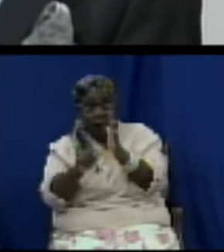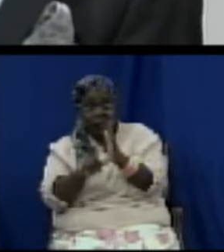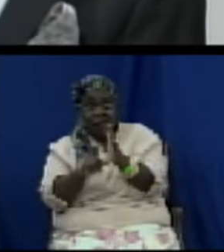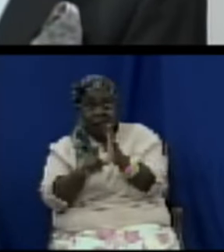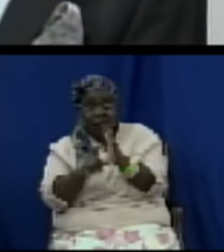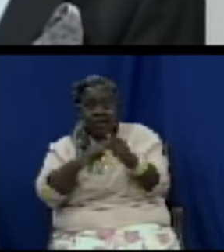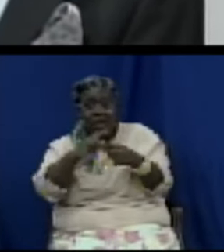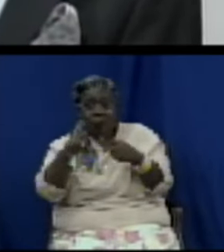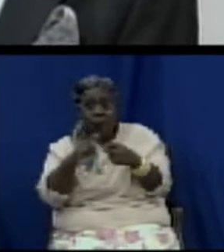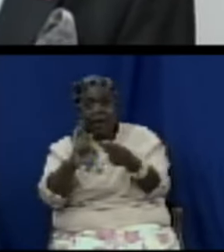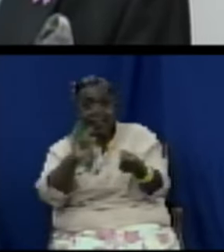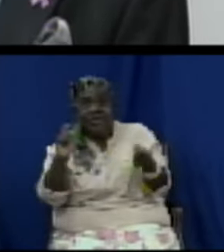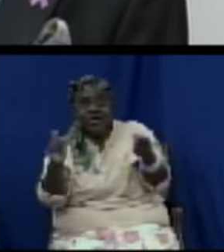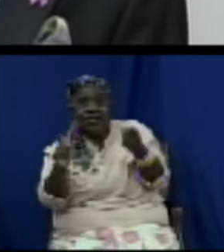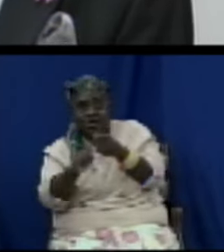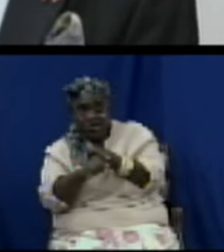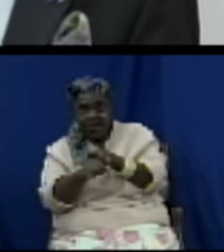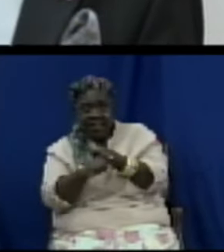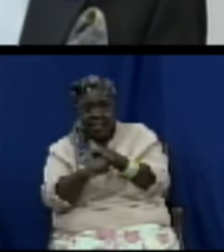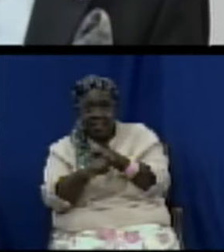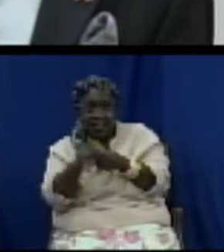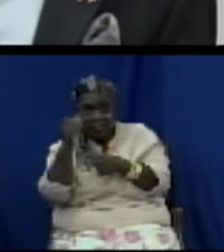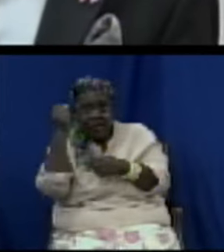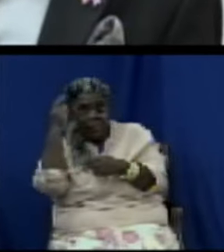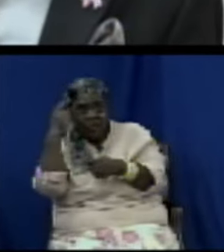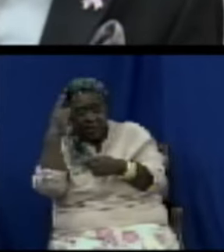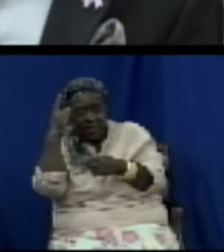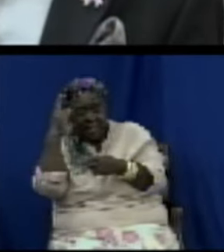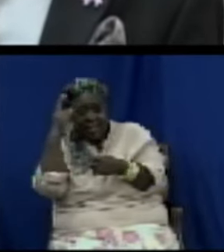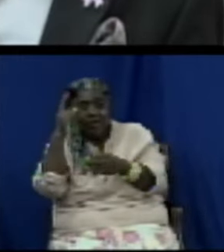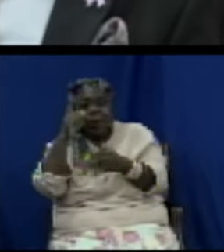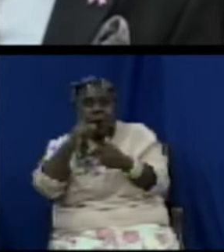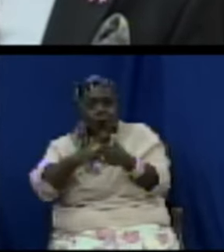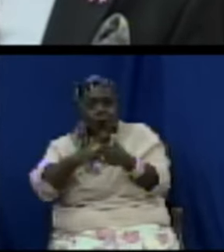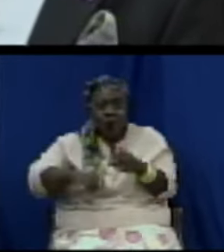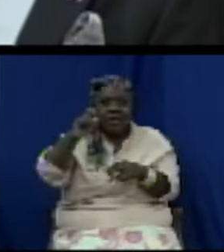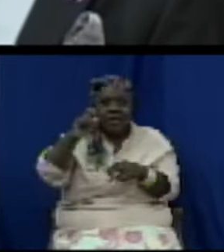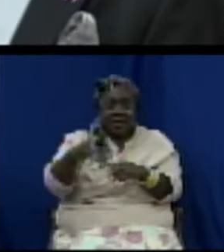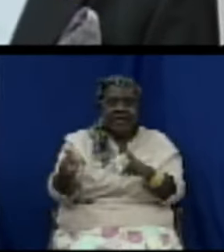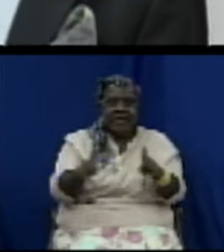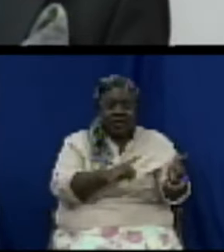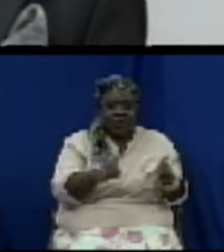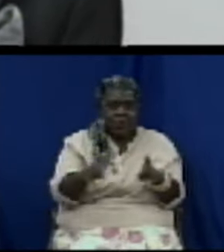we will make sure that the